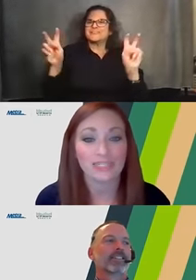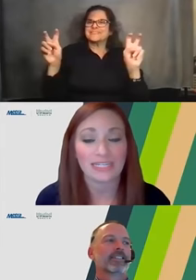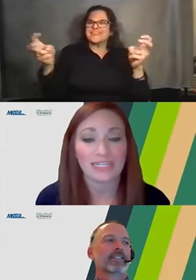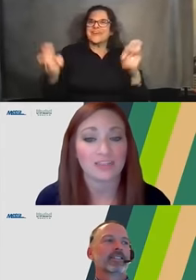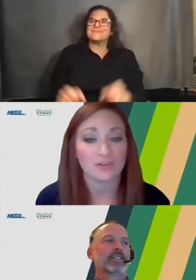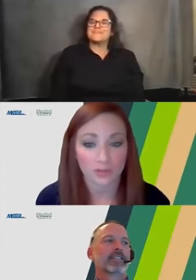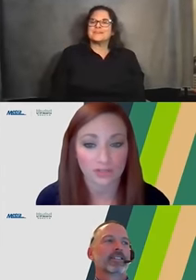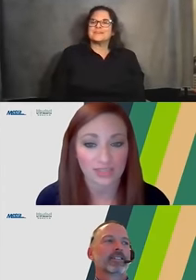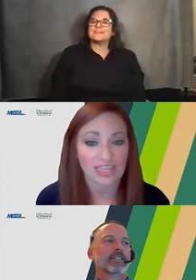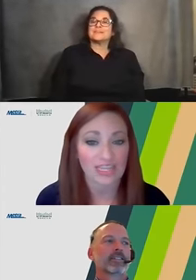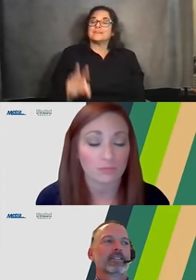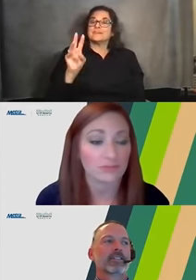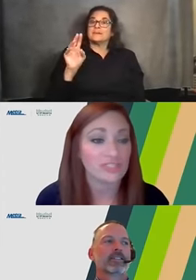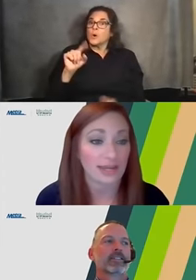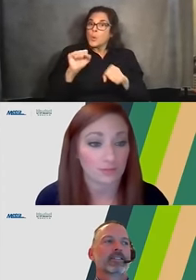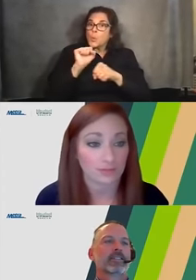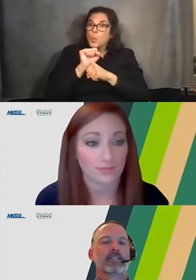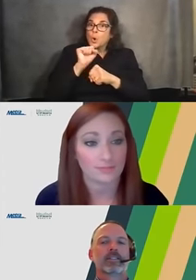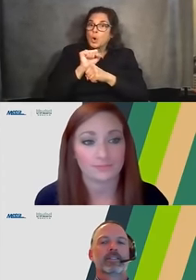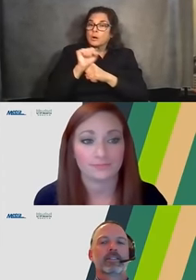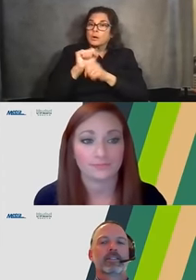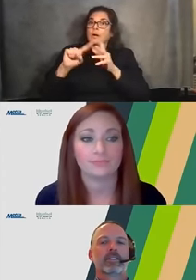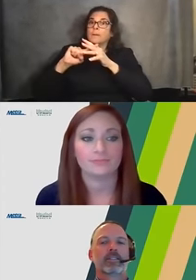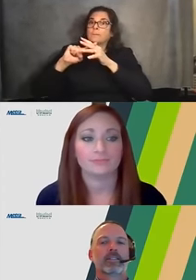will work begin in the north and then move south?